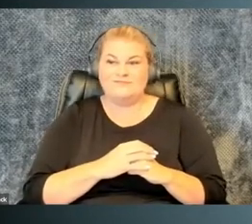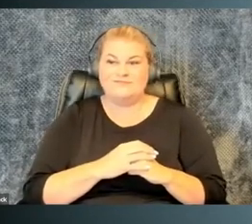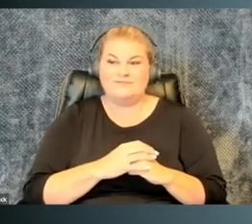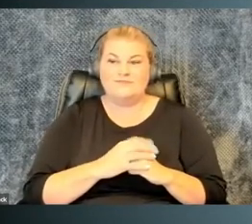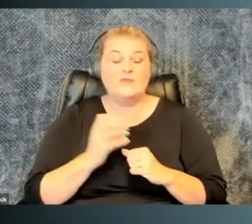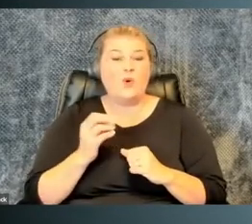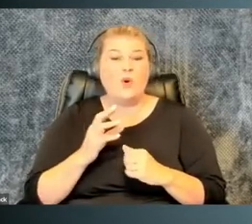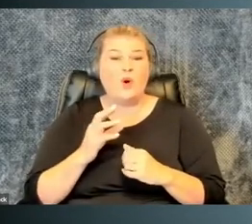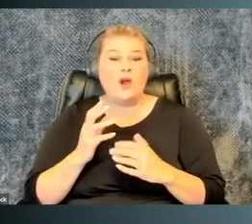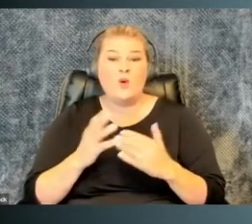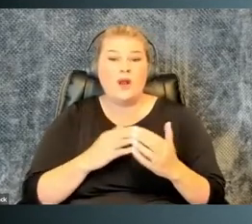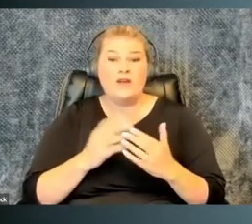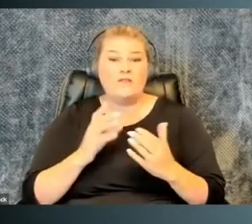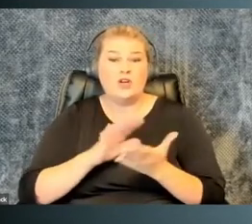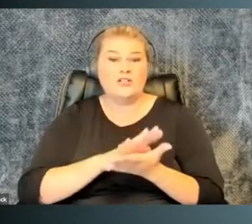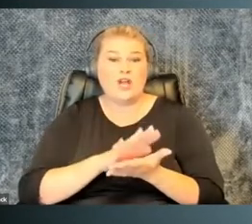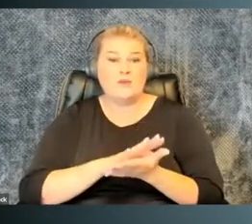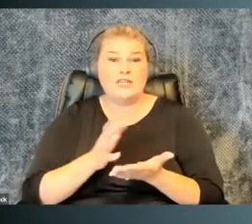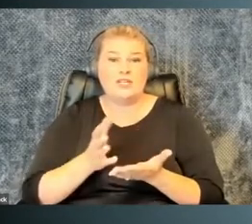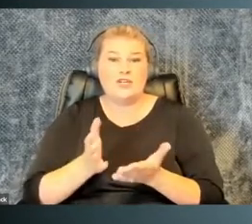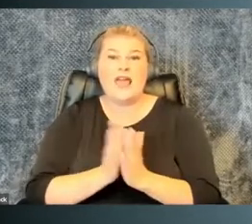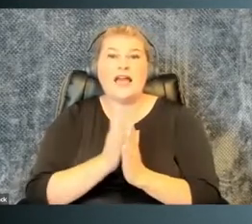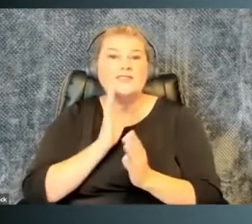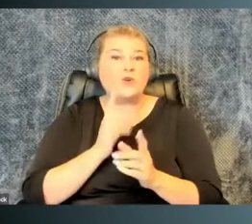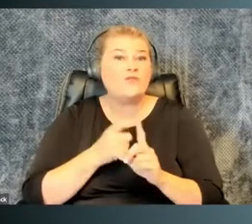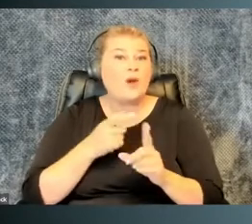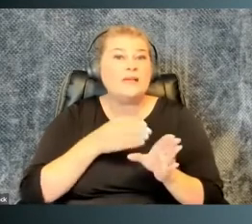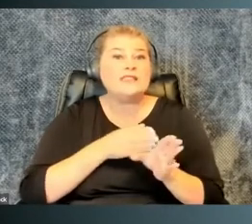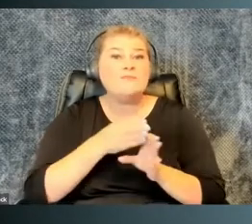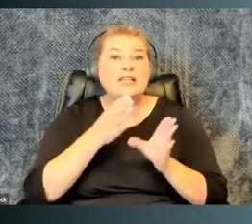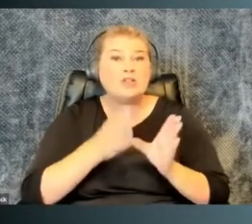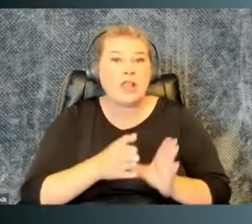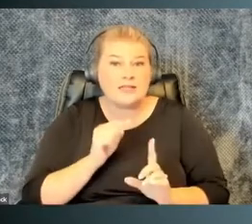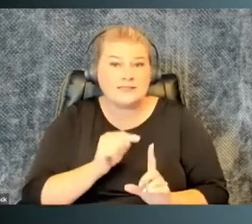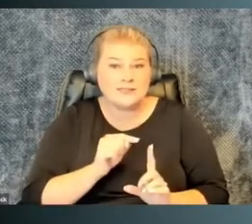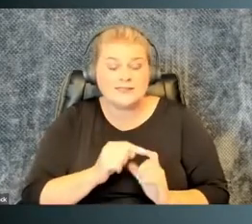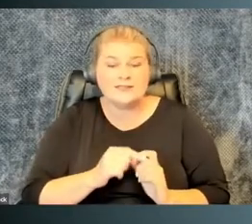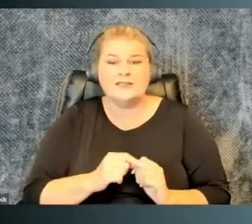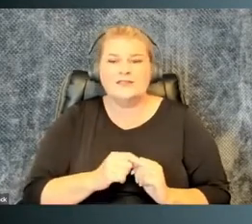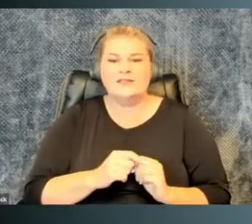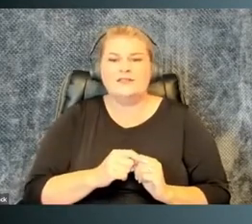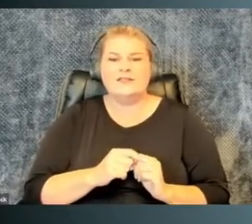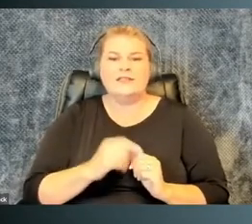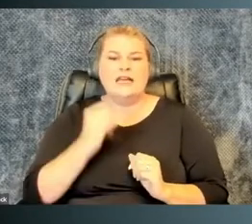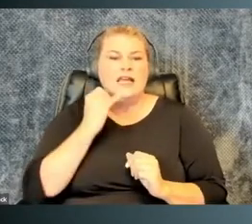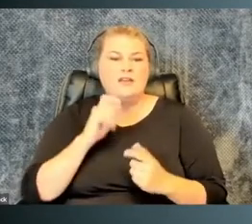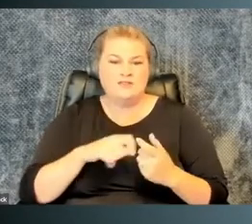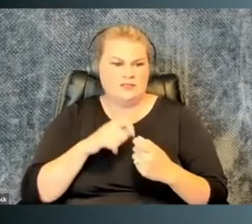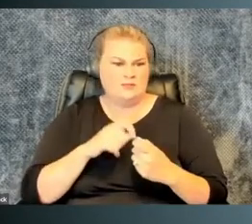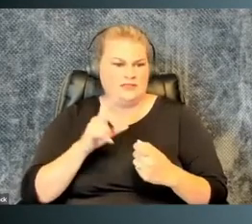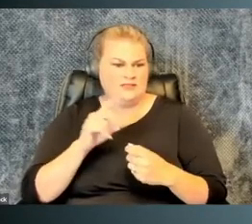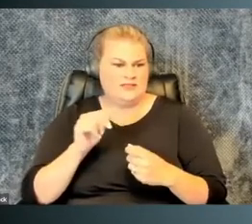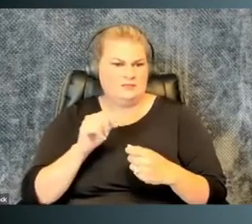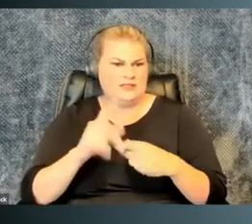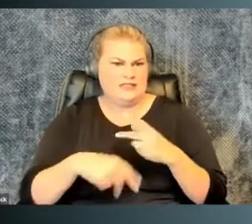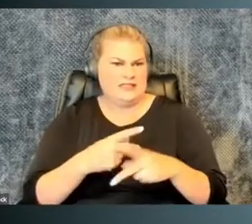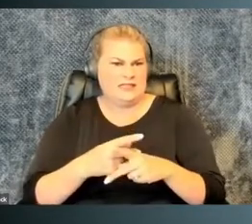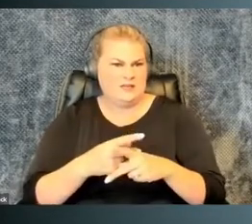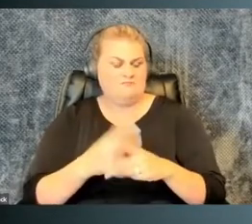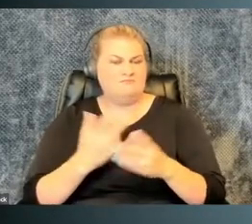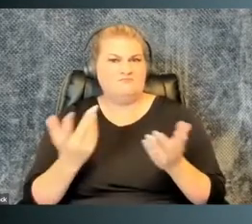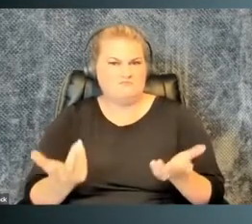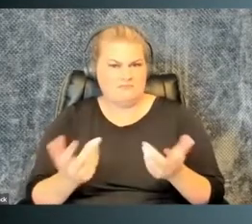primary care, or the sort of documentation that they may ask for from specialists, if it comes to specific